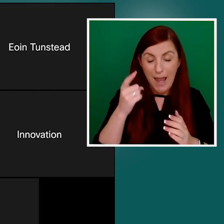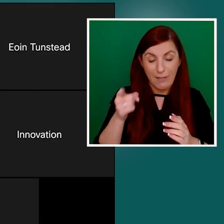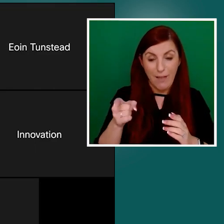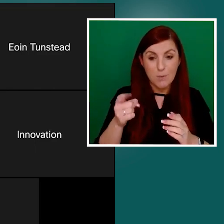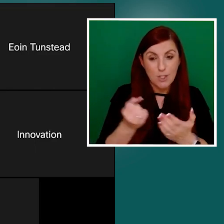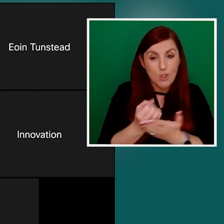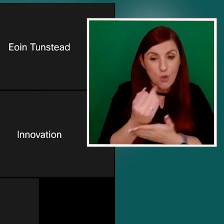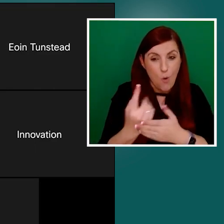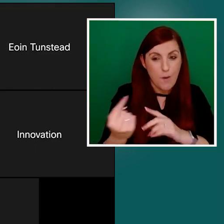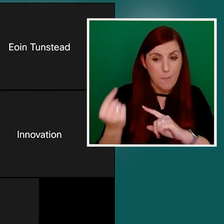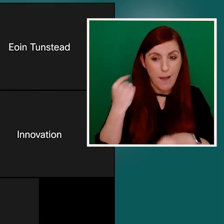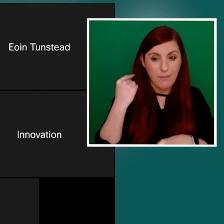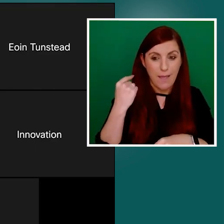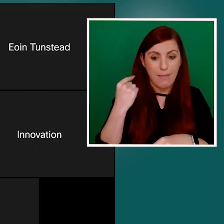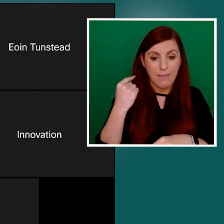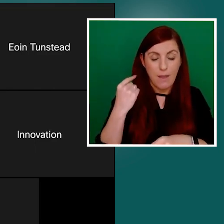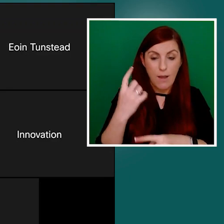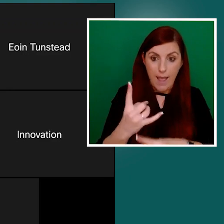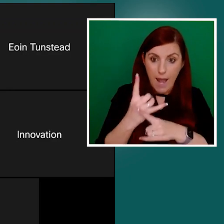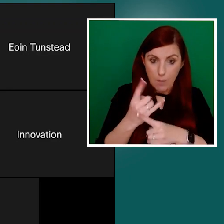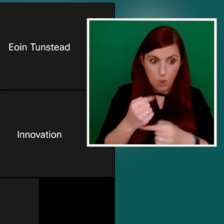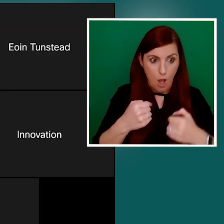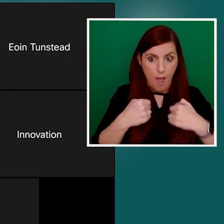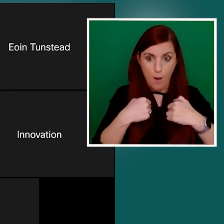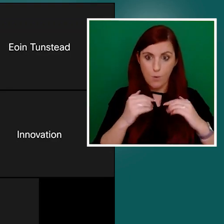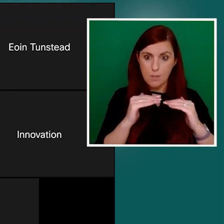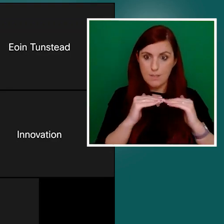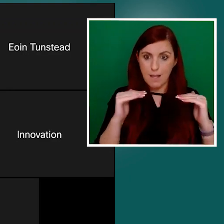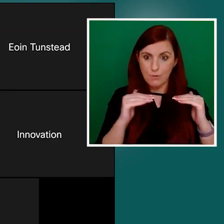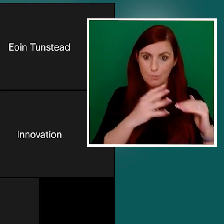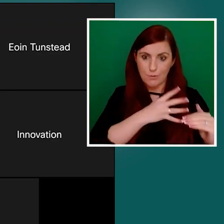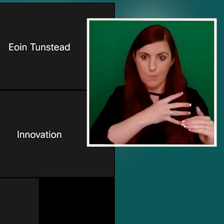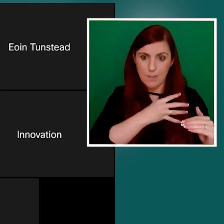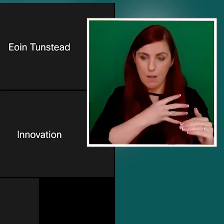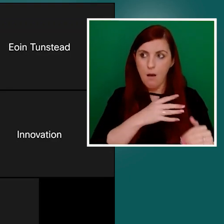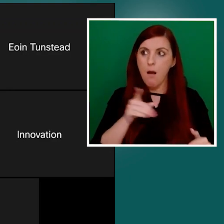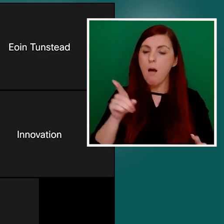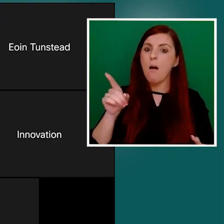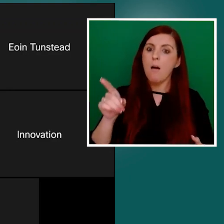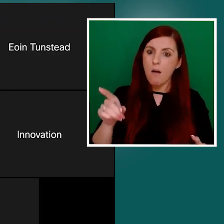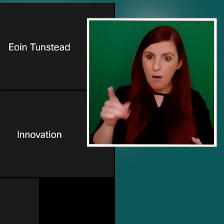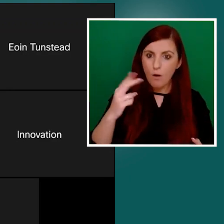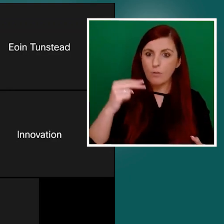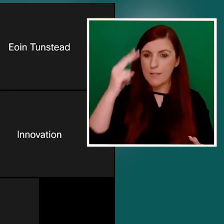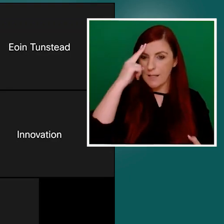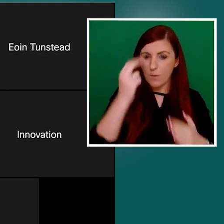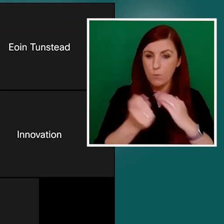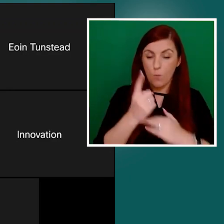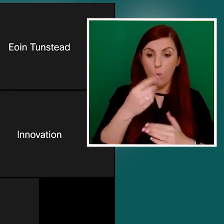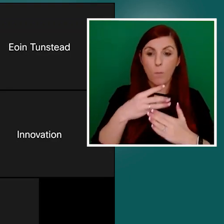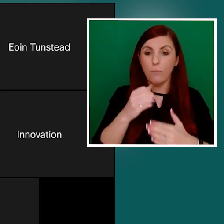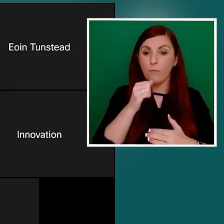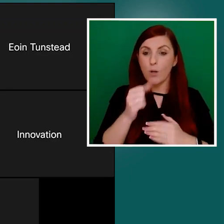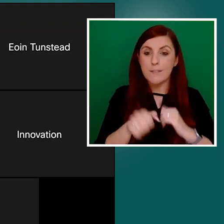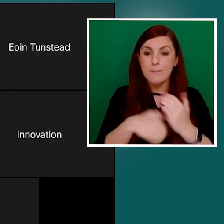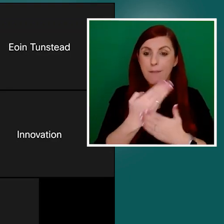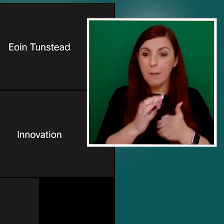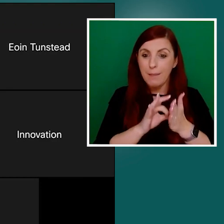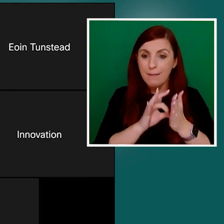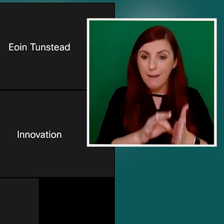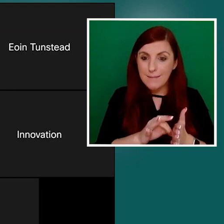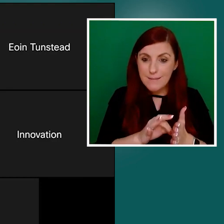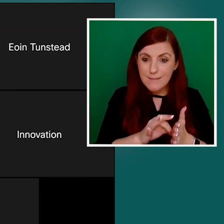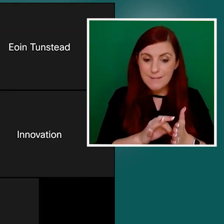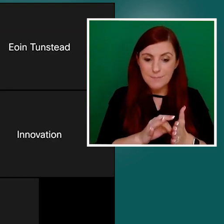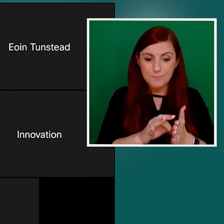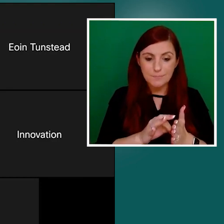really helped our standards committee as we were developing some of this first guidance and collecting this all. A standard has a